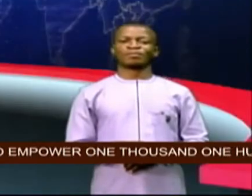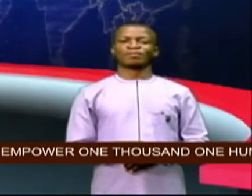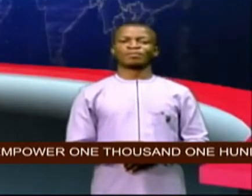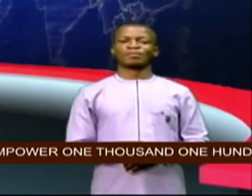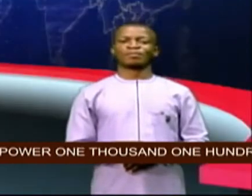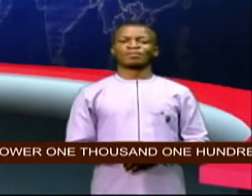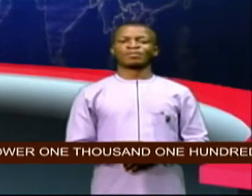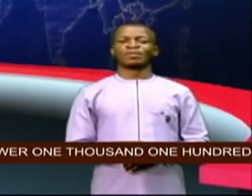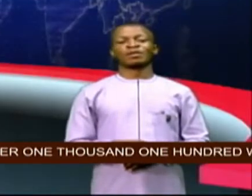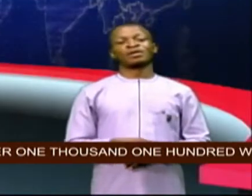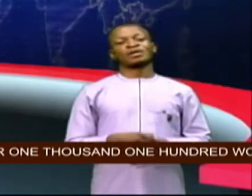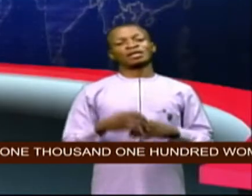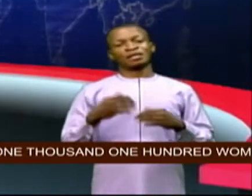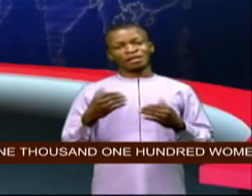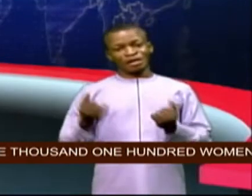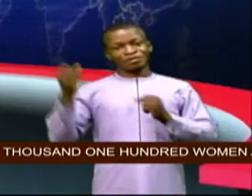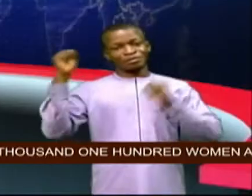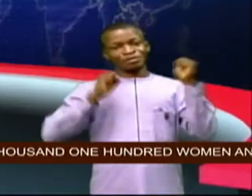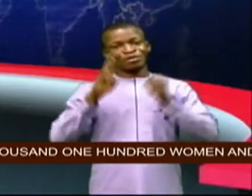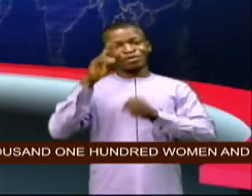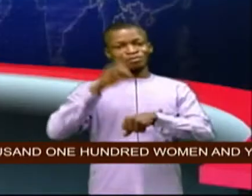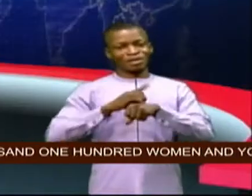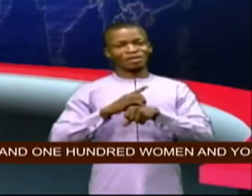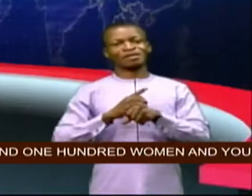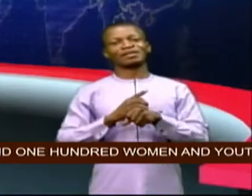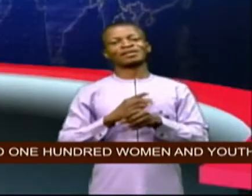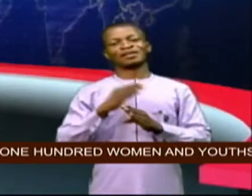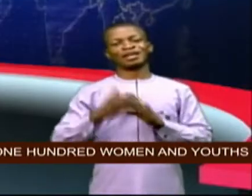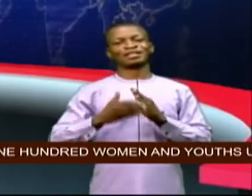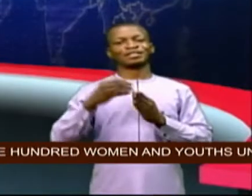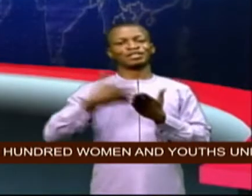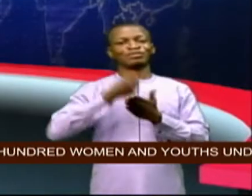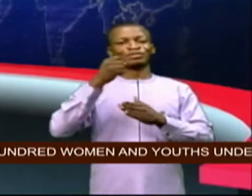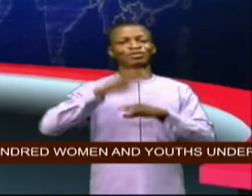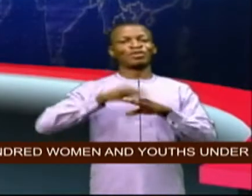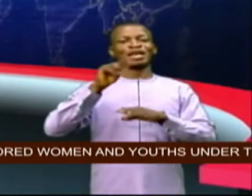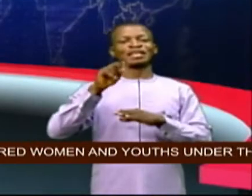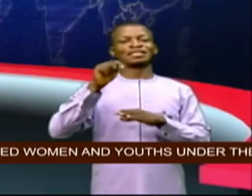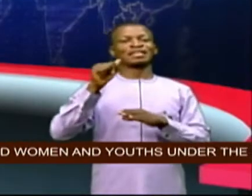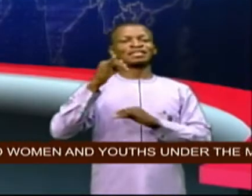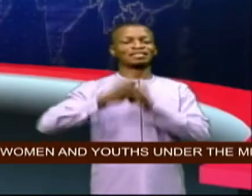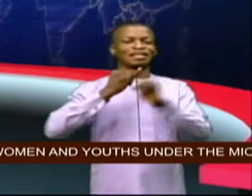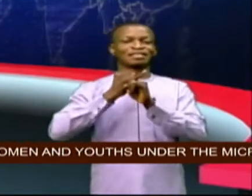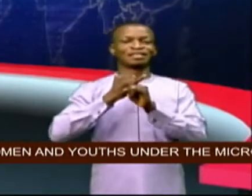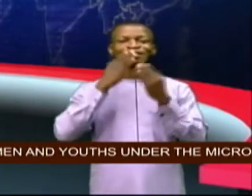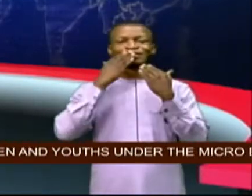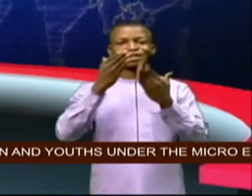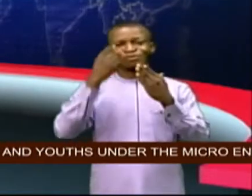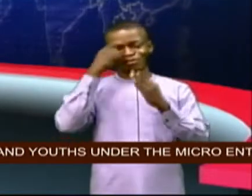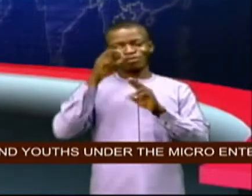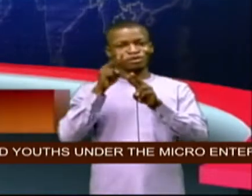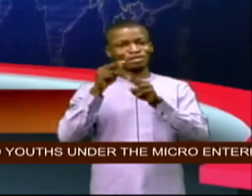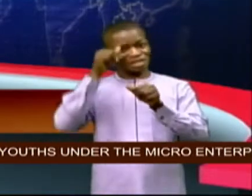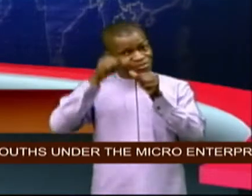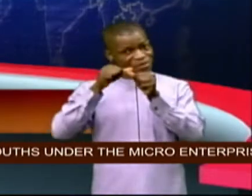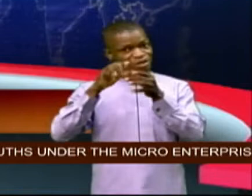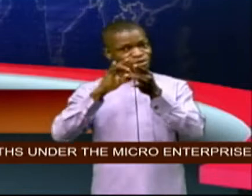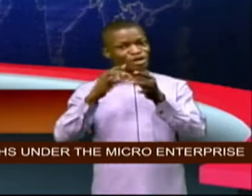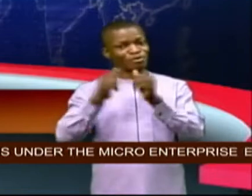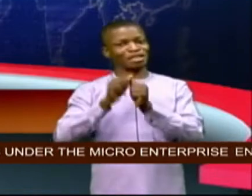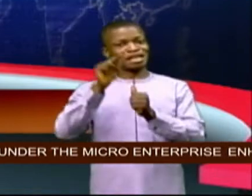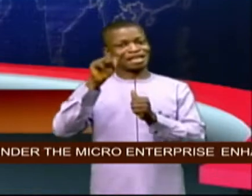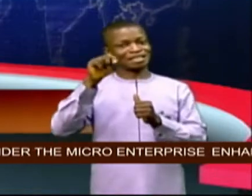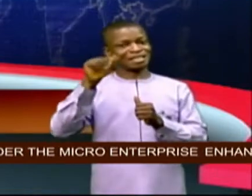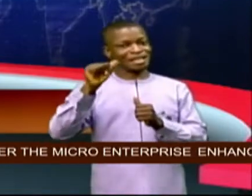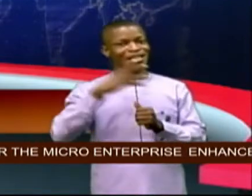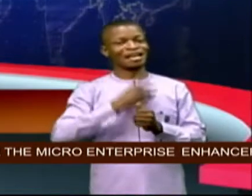and sports updates runs off the news on nta international many thanks for watching but remember to connect with